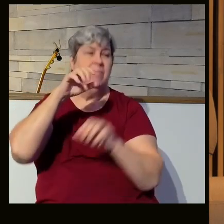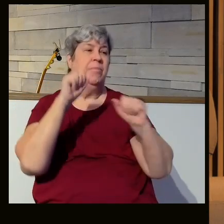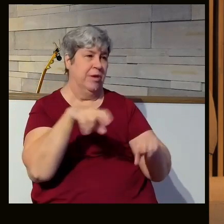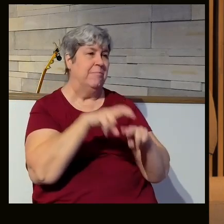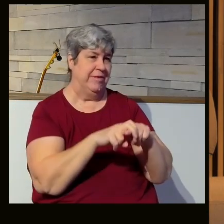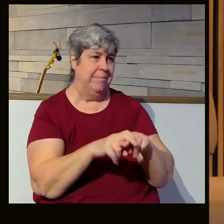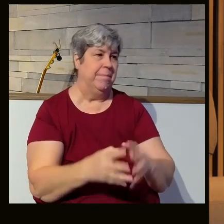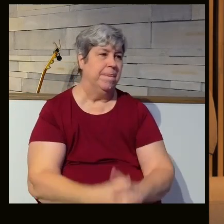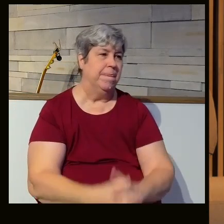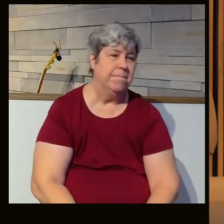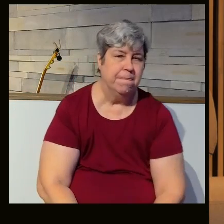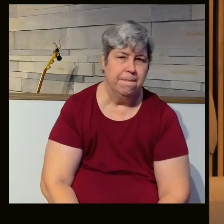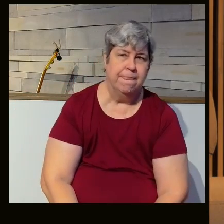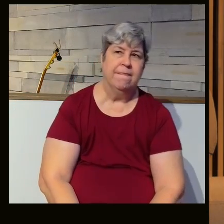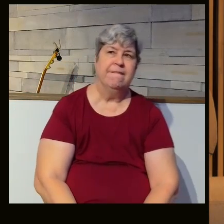seated.